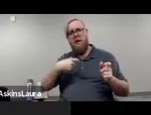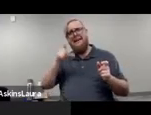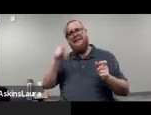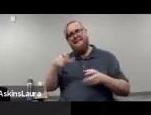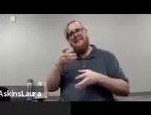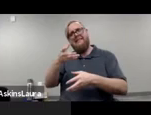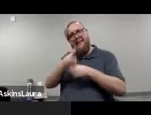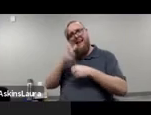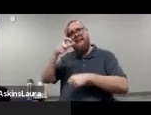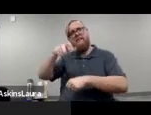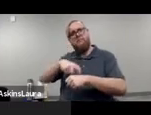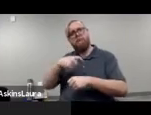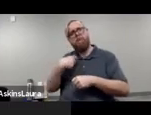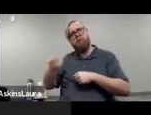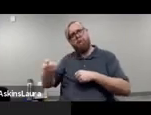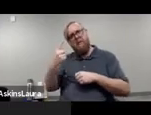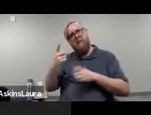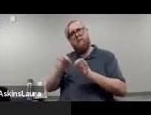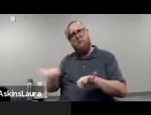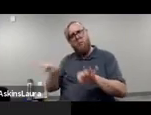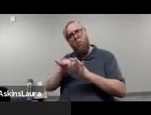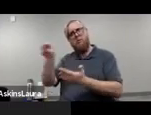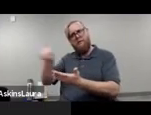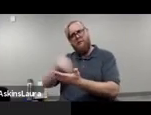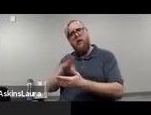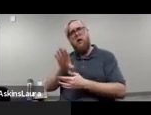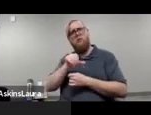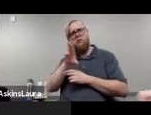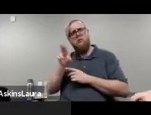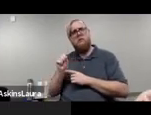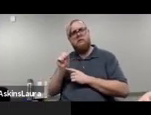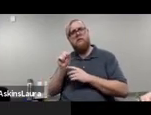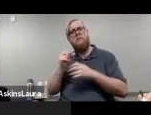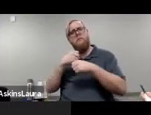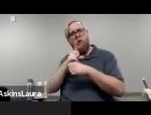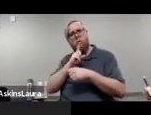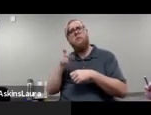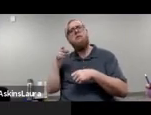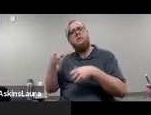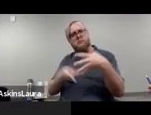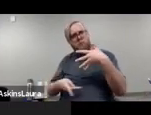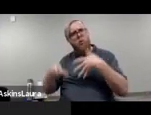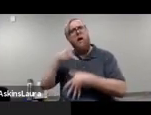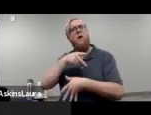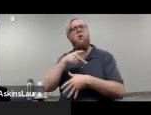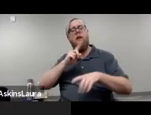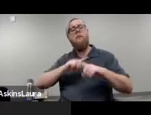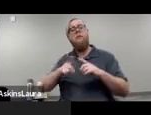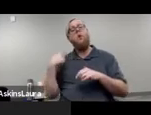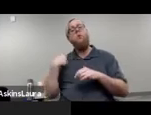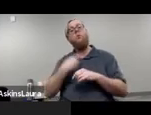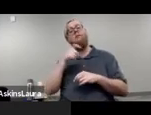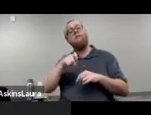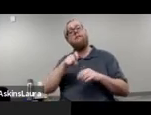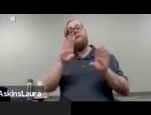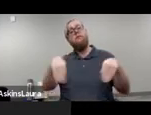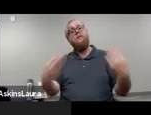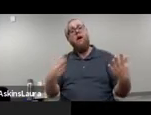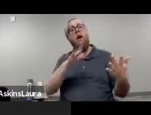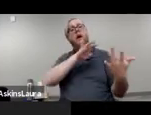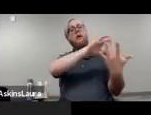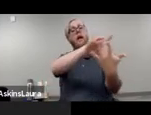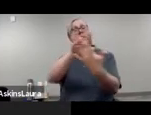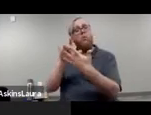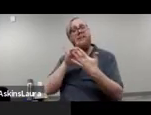takes a few minutes and to really prioritize this. So I think that we need to do outreach to a lot of the parent